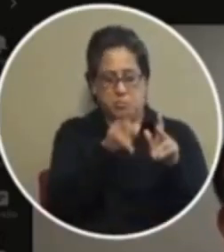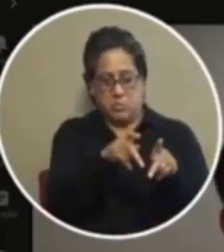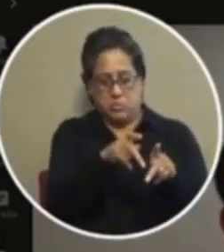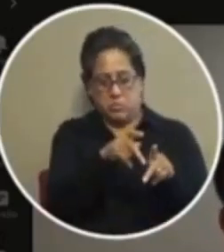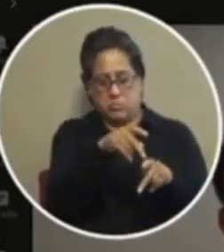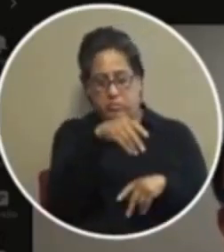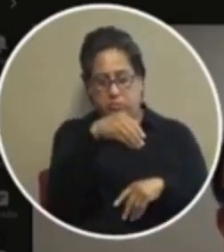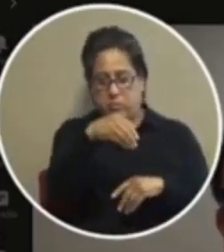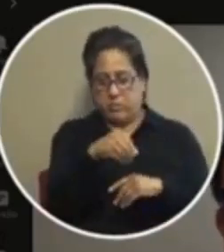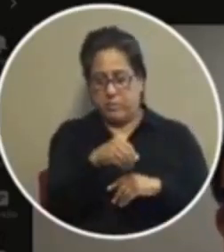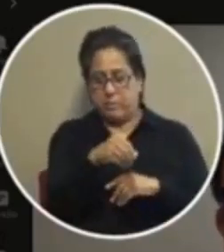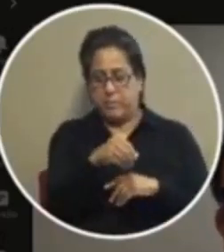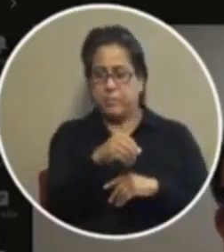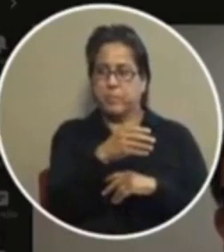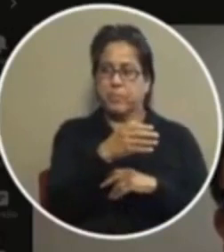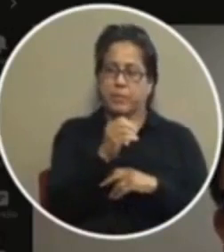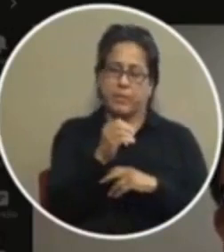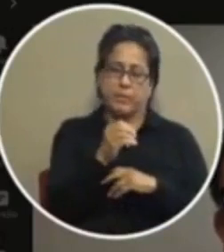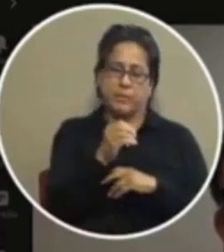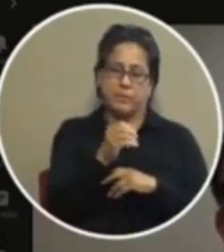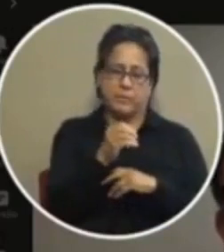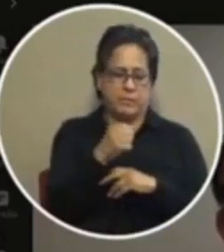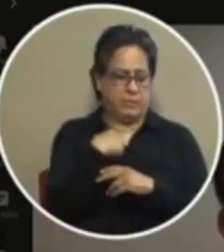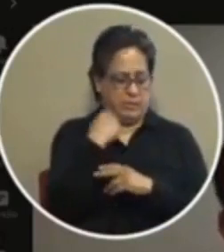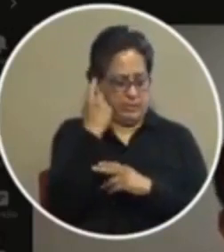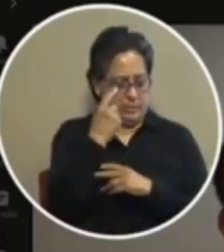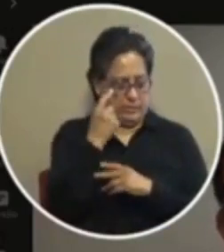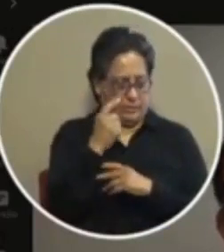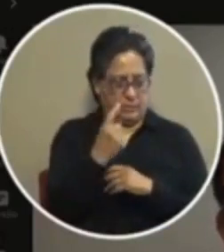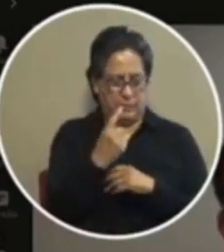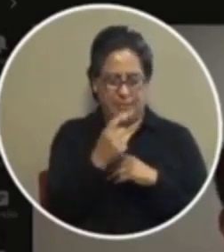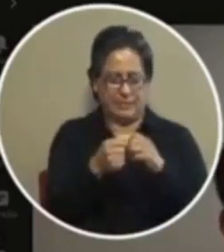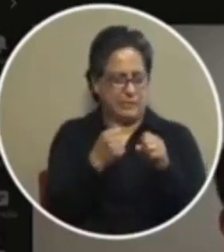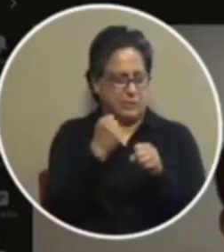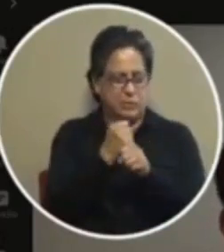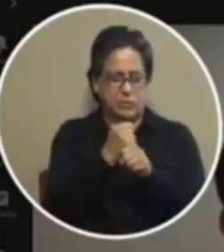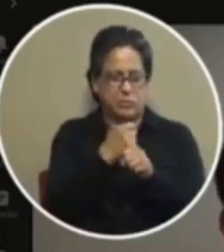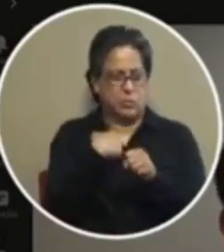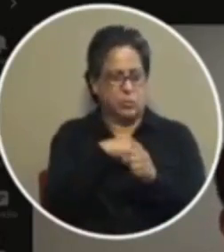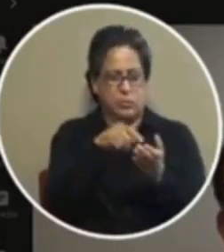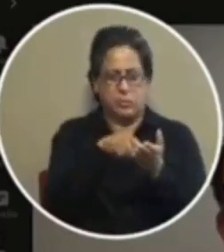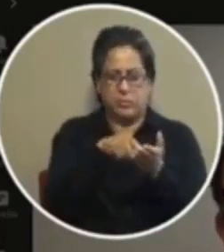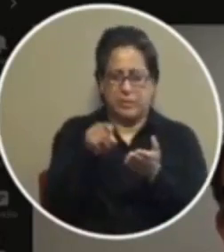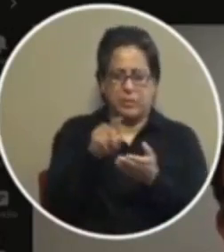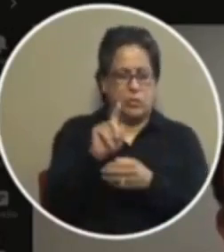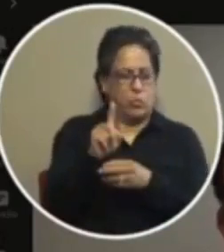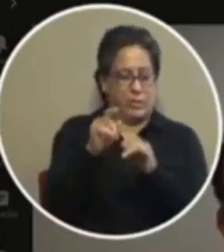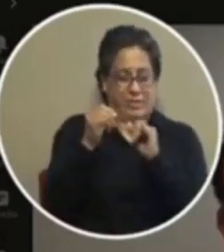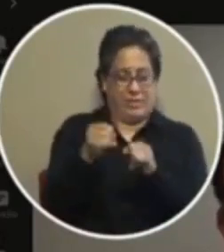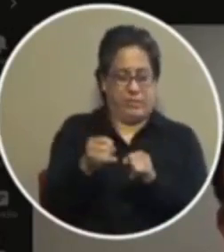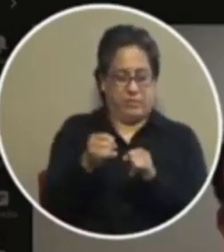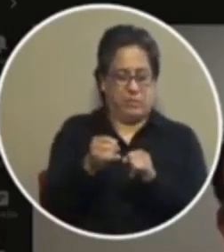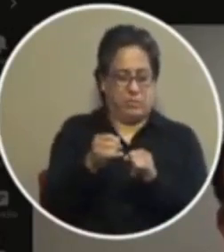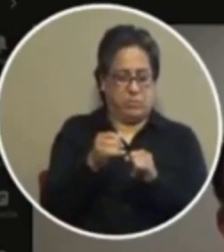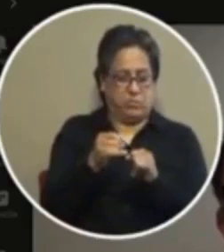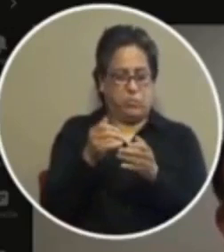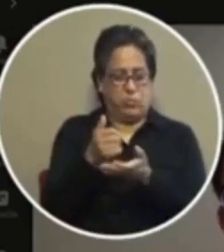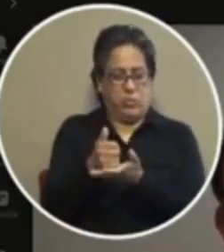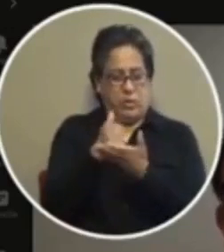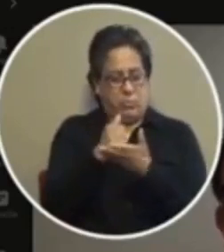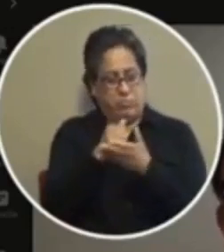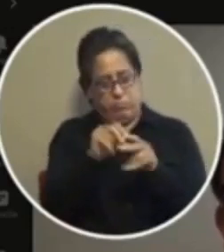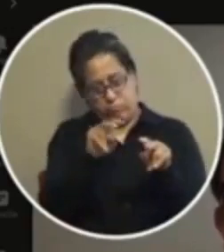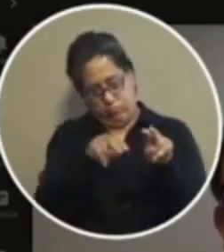able to uh on i think in the last year we've been able to pay for one individual to help us monitor that program